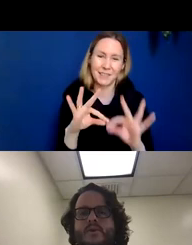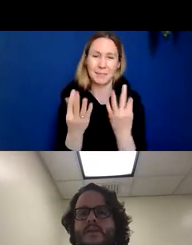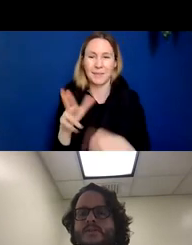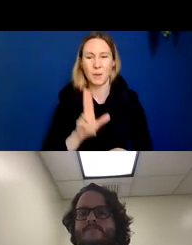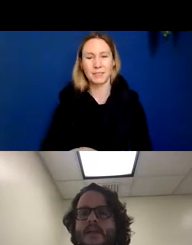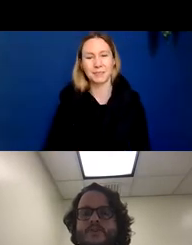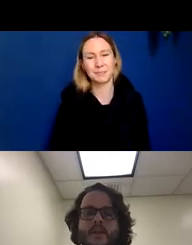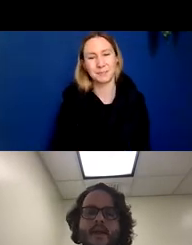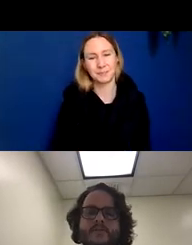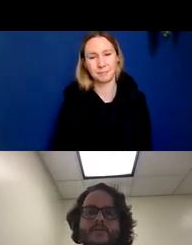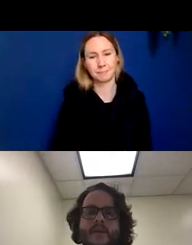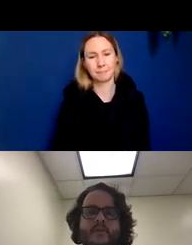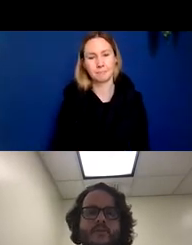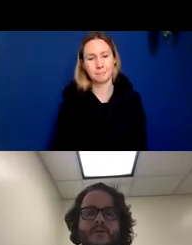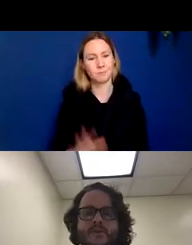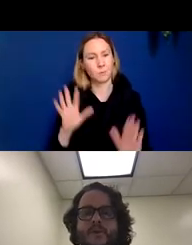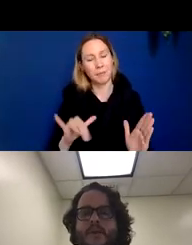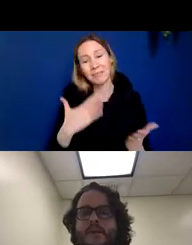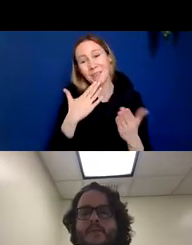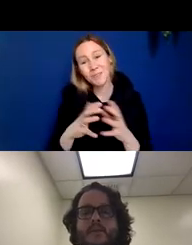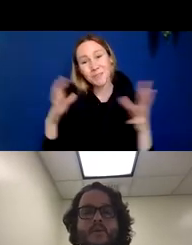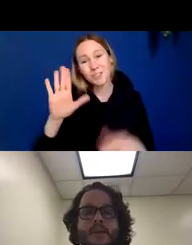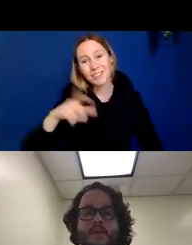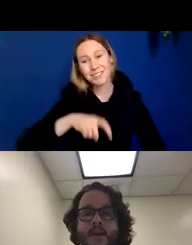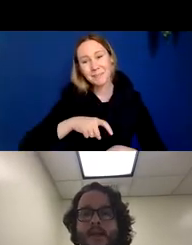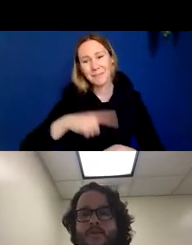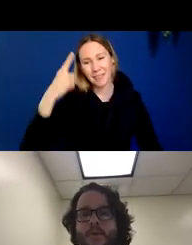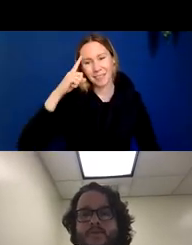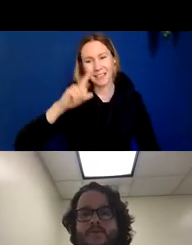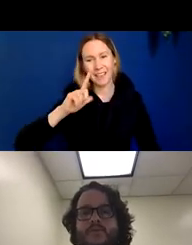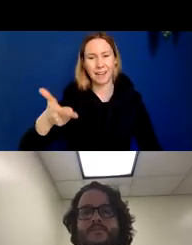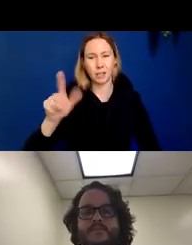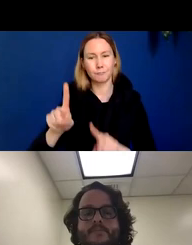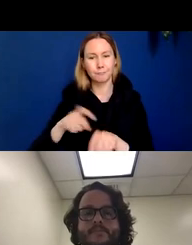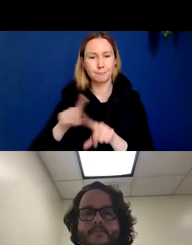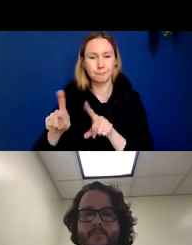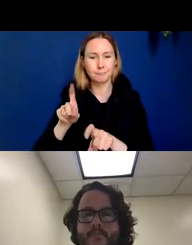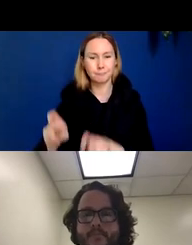So that's, that's all I have. Thank you so much for your time. And I think there will be time later for questions.